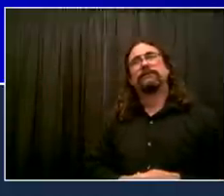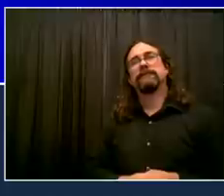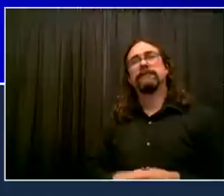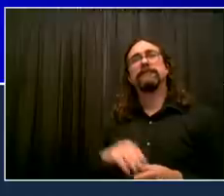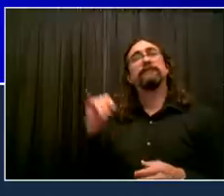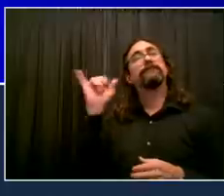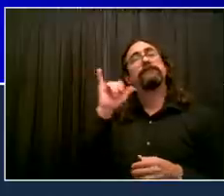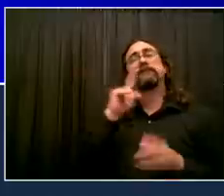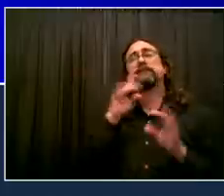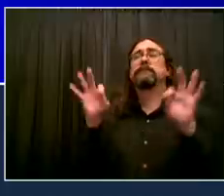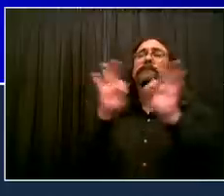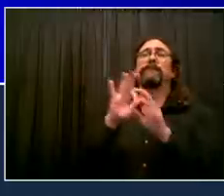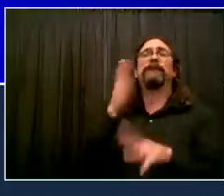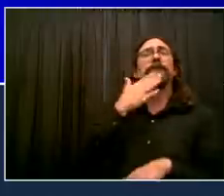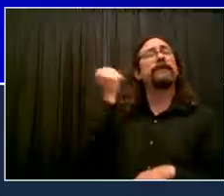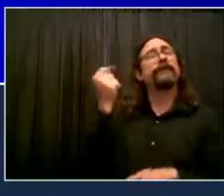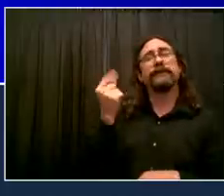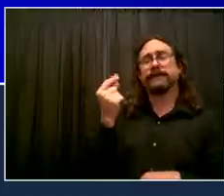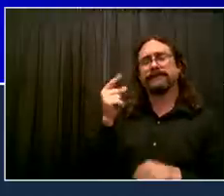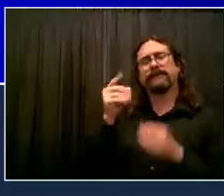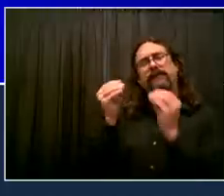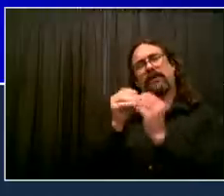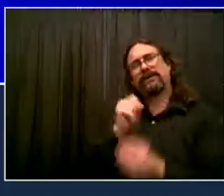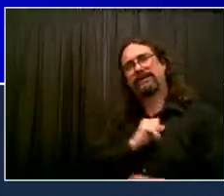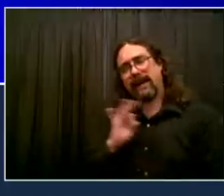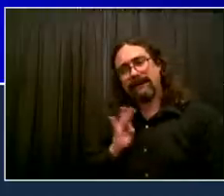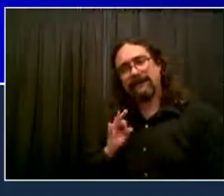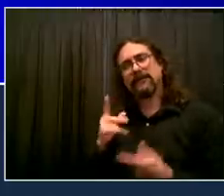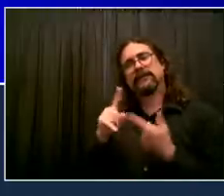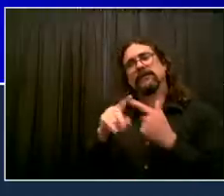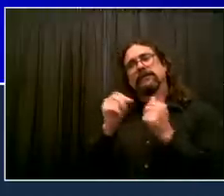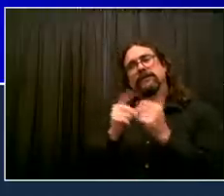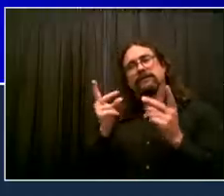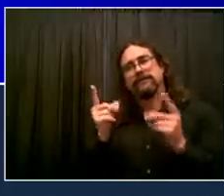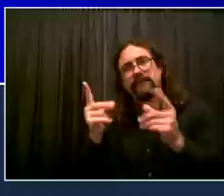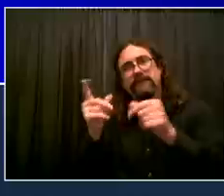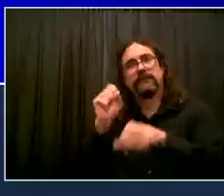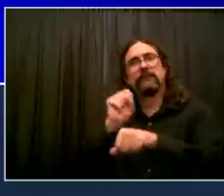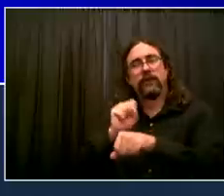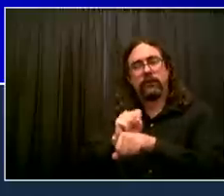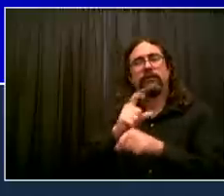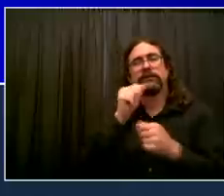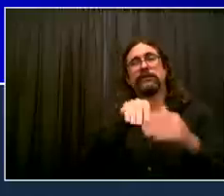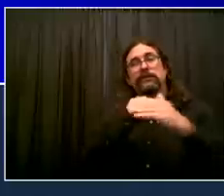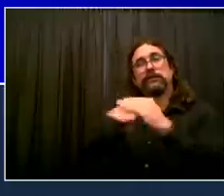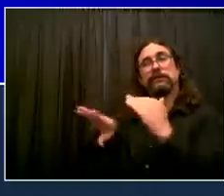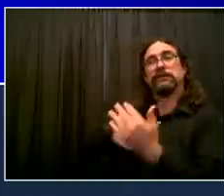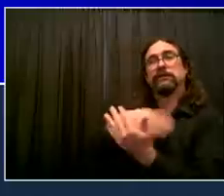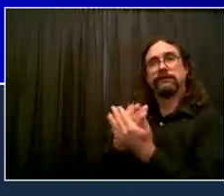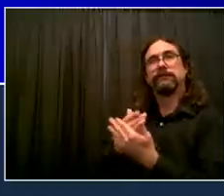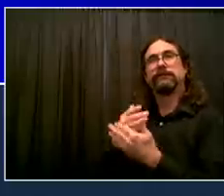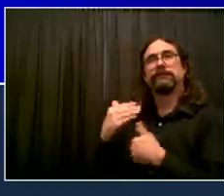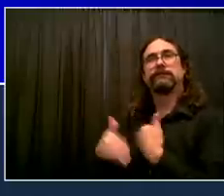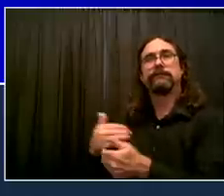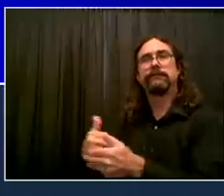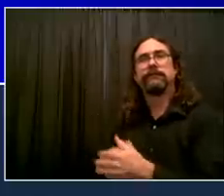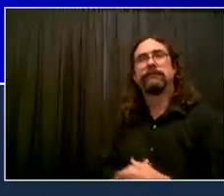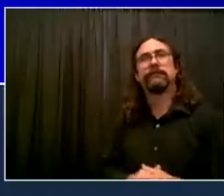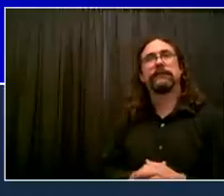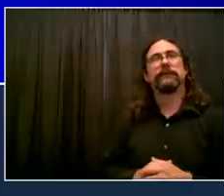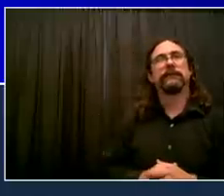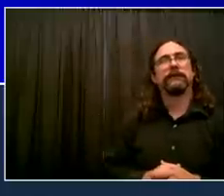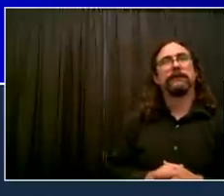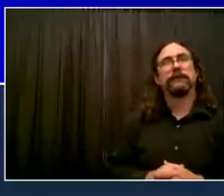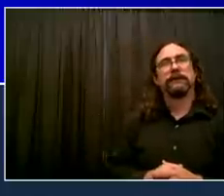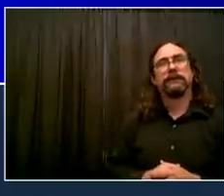security, all of these actions are going to help us to make a safer, healthier environment. And of course, the great work that Correctional Health is